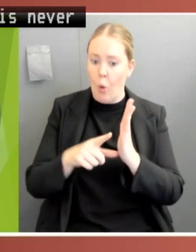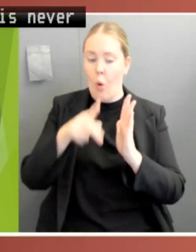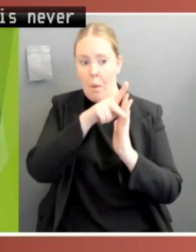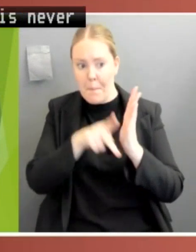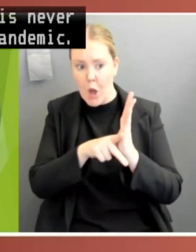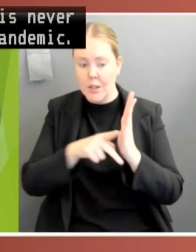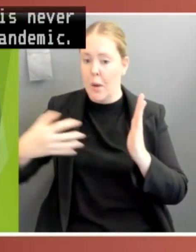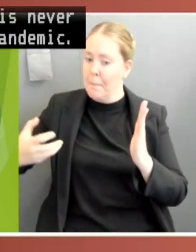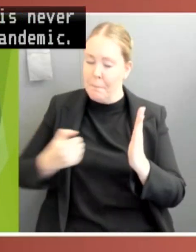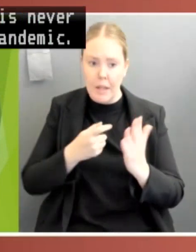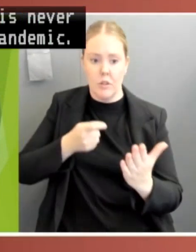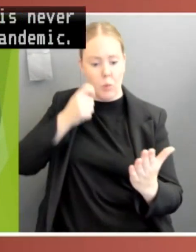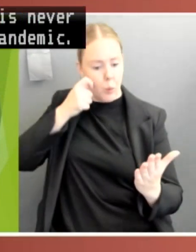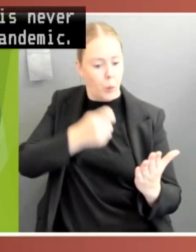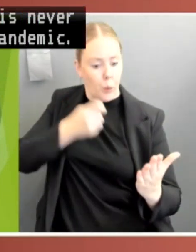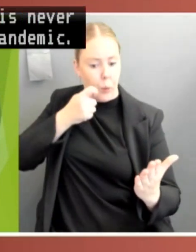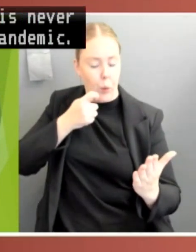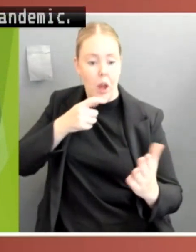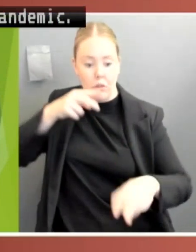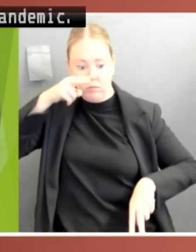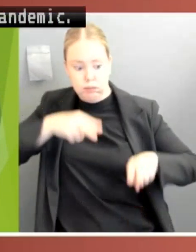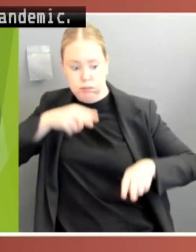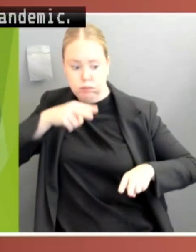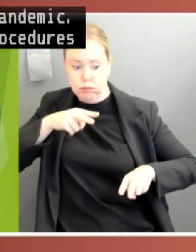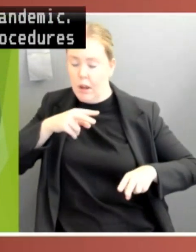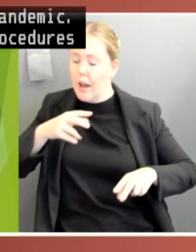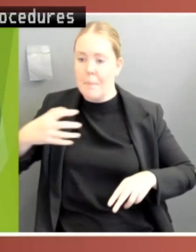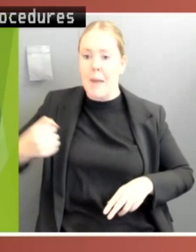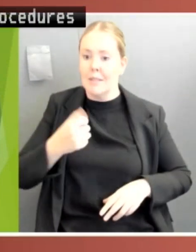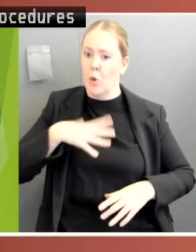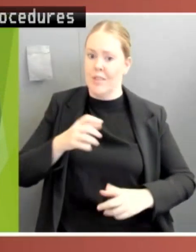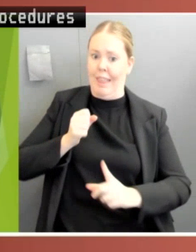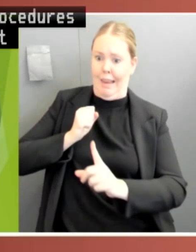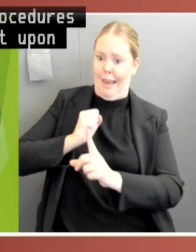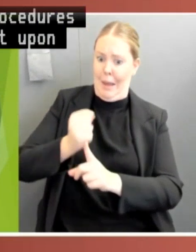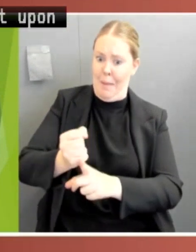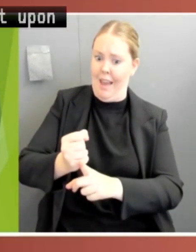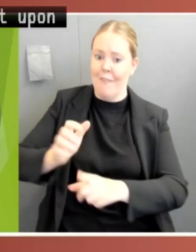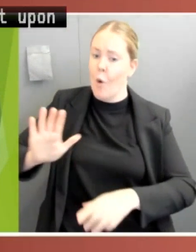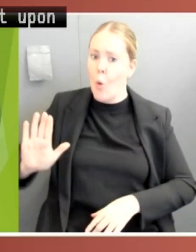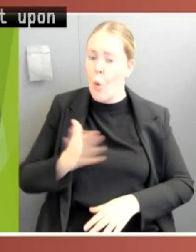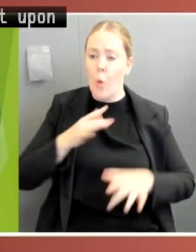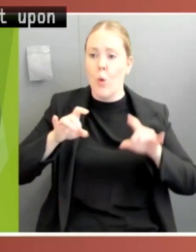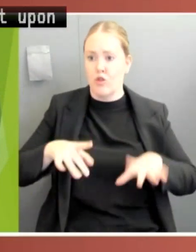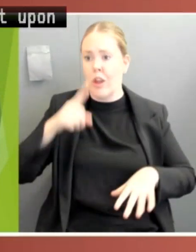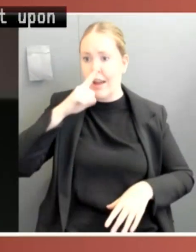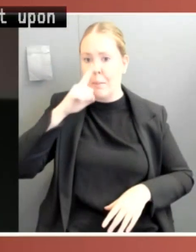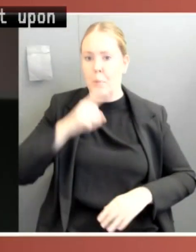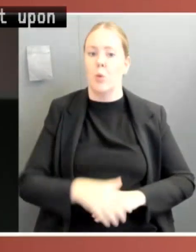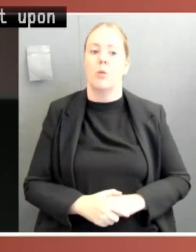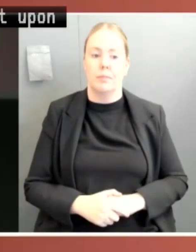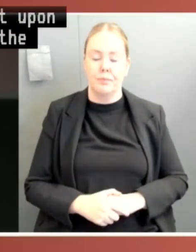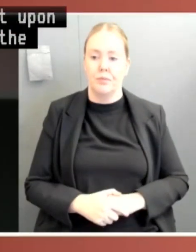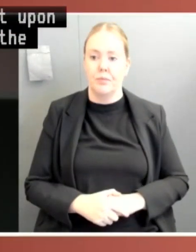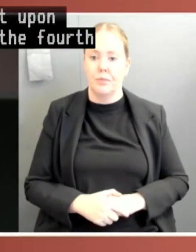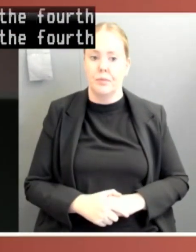policies and procedures have such a dramatic impact upon people's lives. So that's the fourth thing we're looking for is its